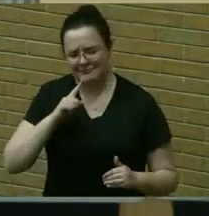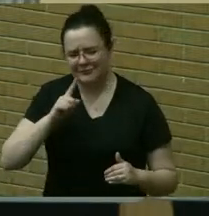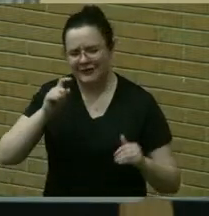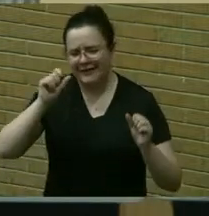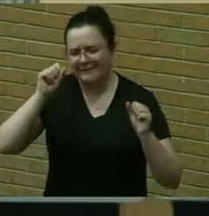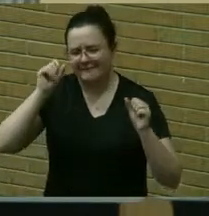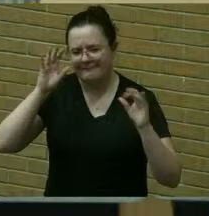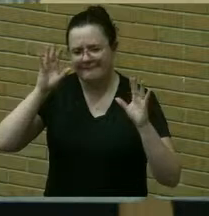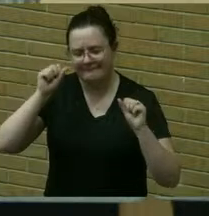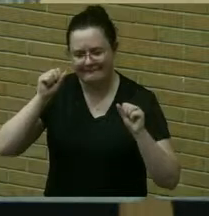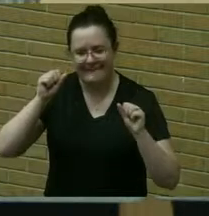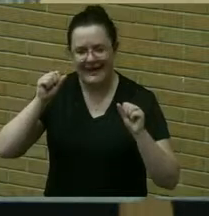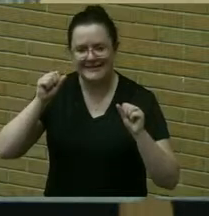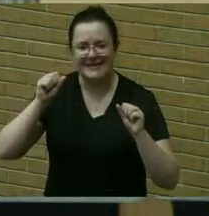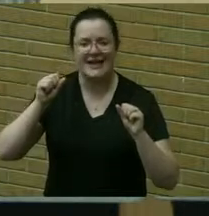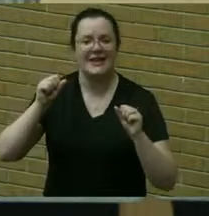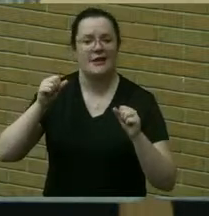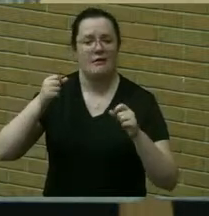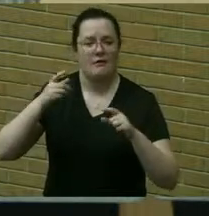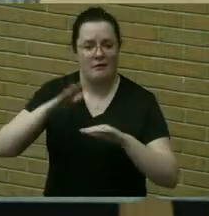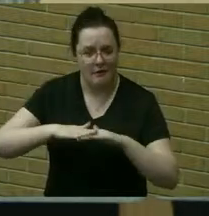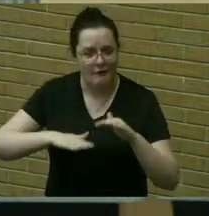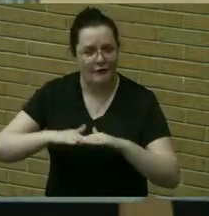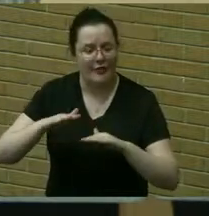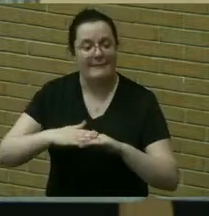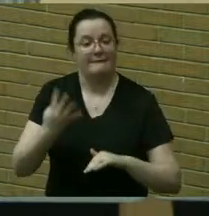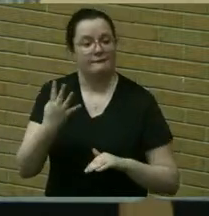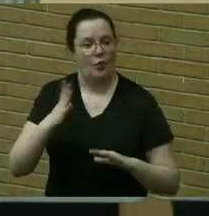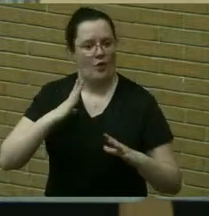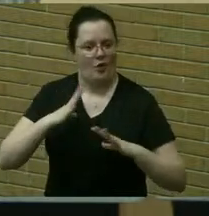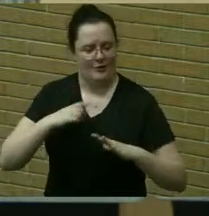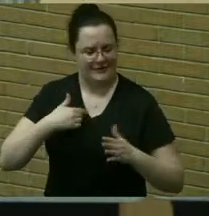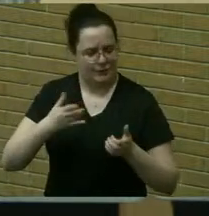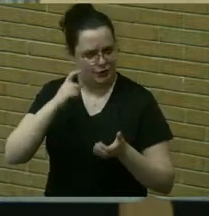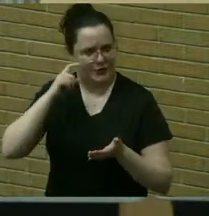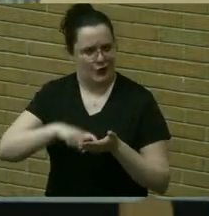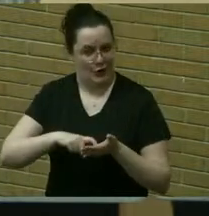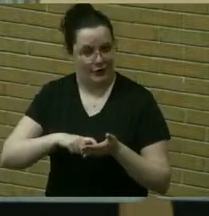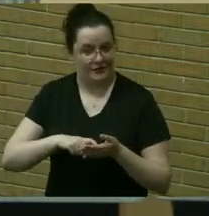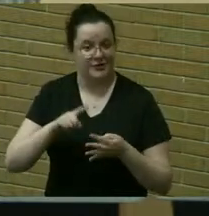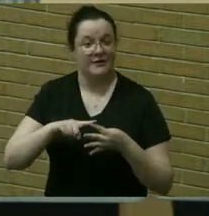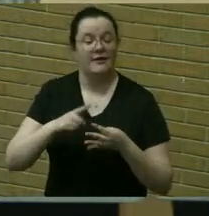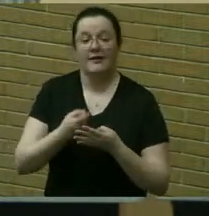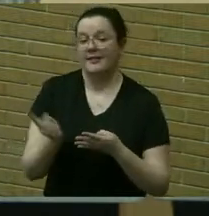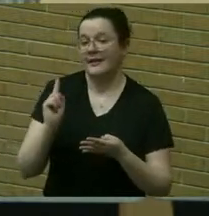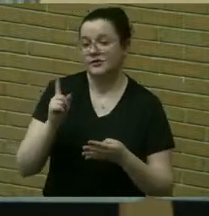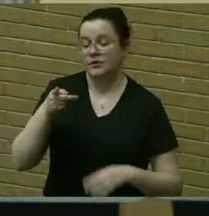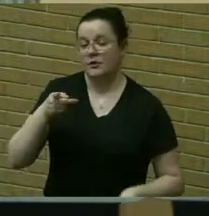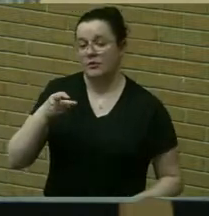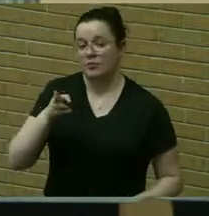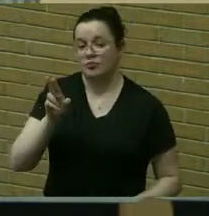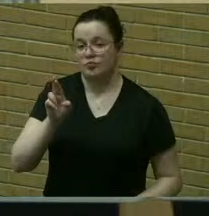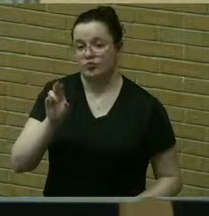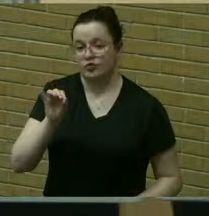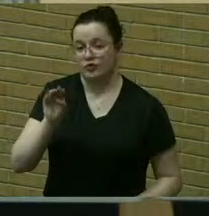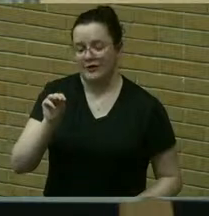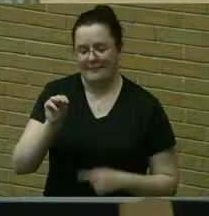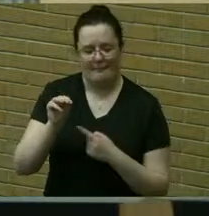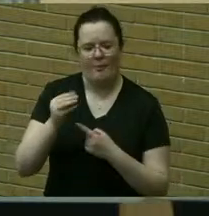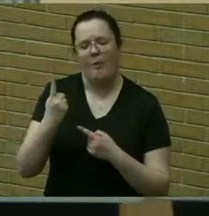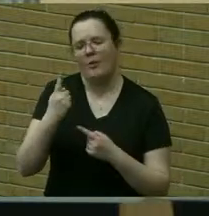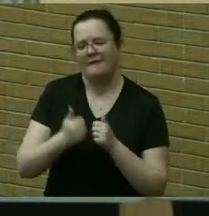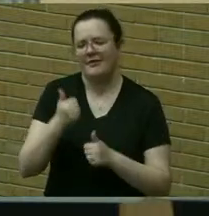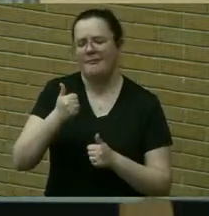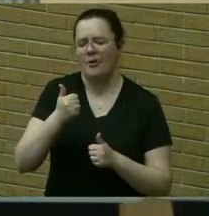four holidays and i want to acknowledge each of them last weekend was purum uh it is one of the most joyful